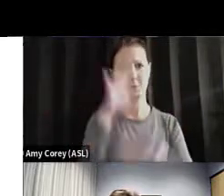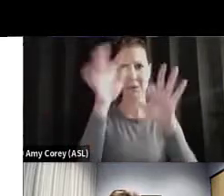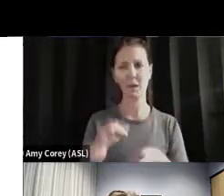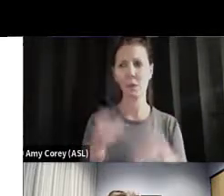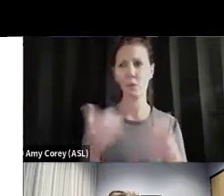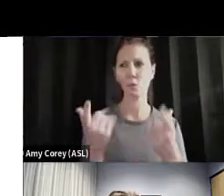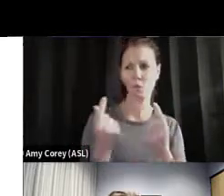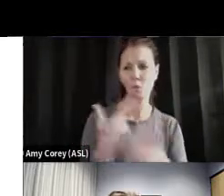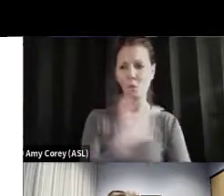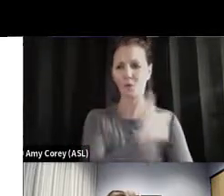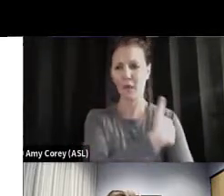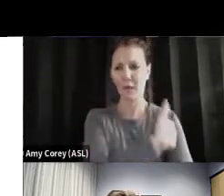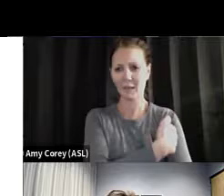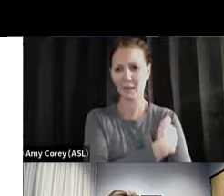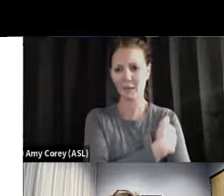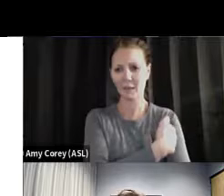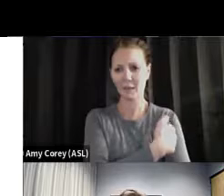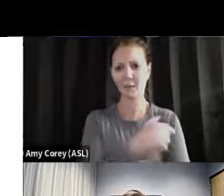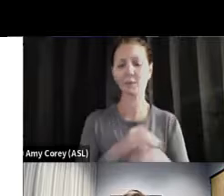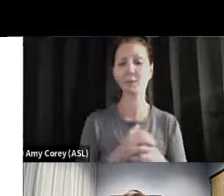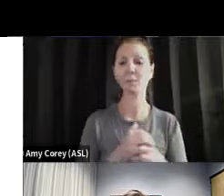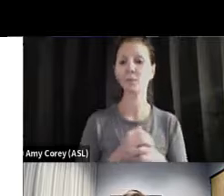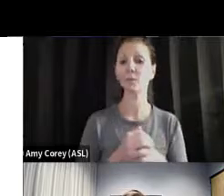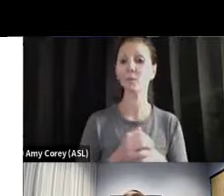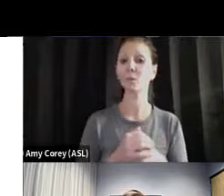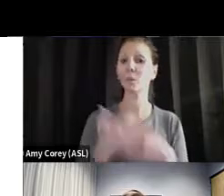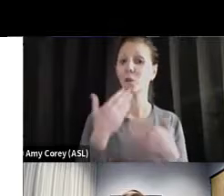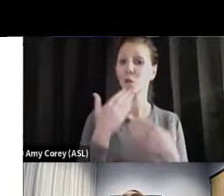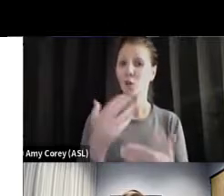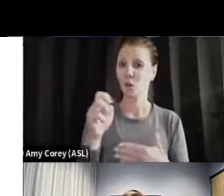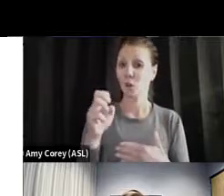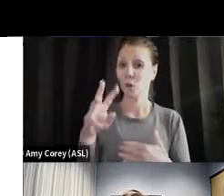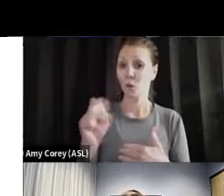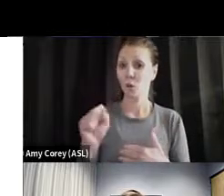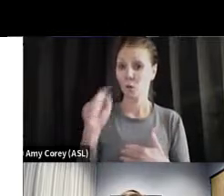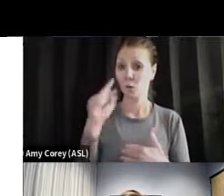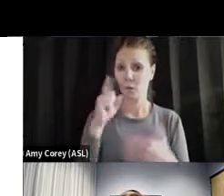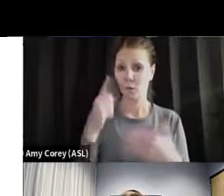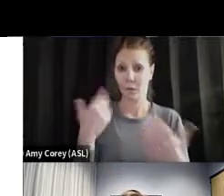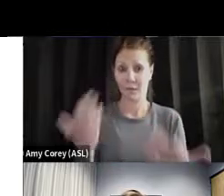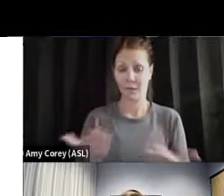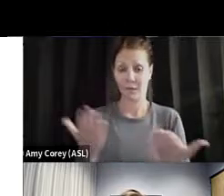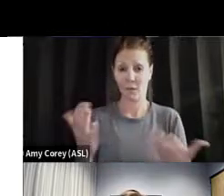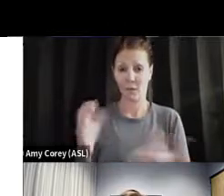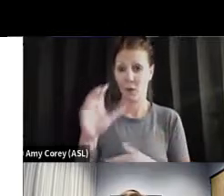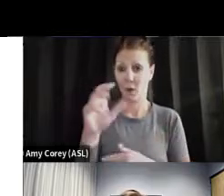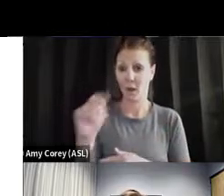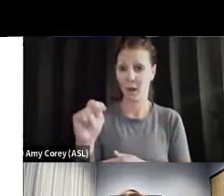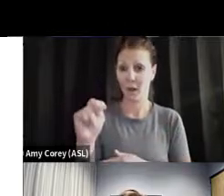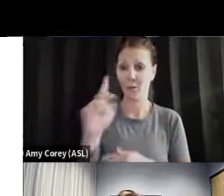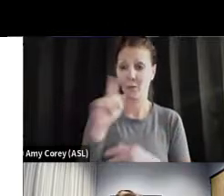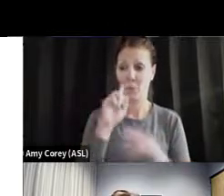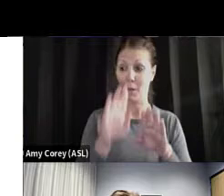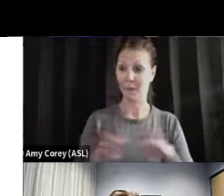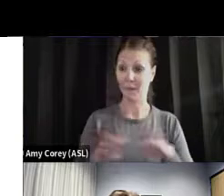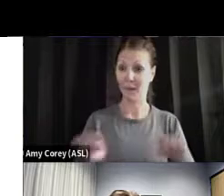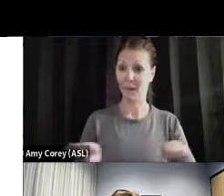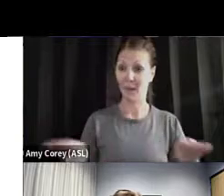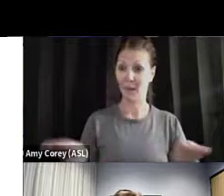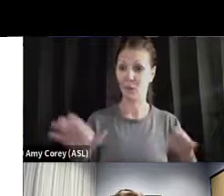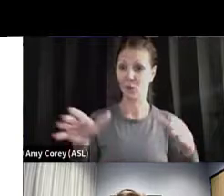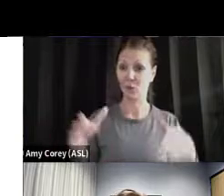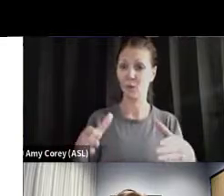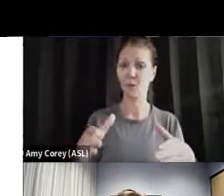Now, good news for us in Connecticut is that, for the pediatric group, is that, you know, fortunately,